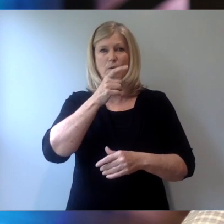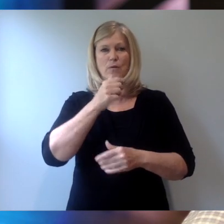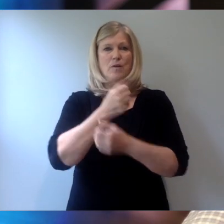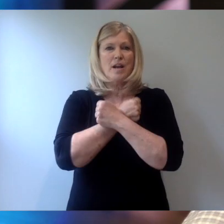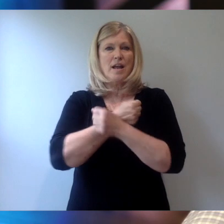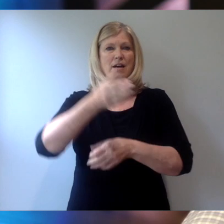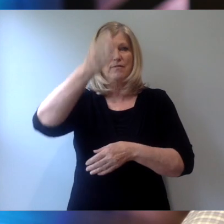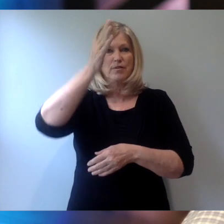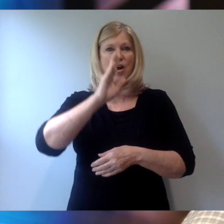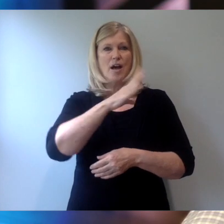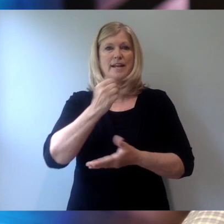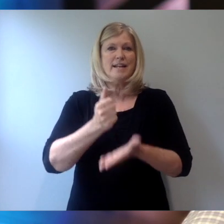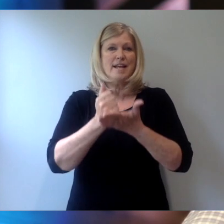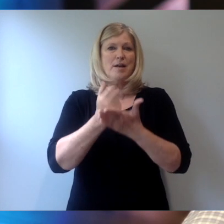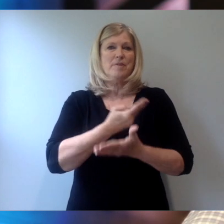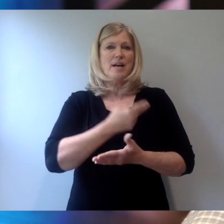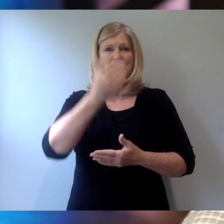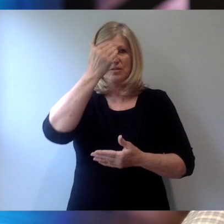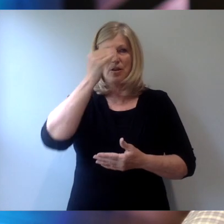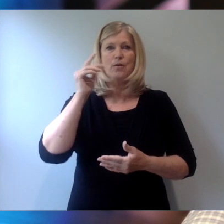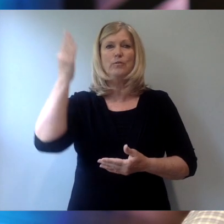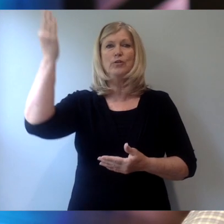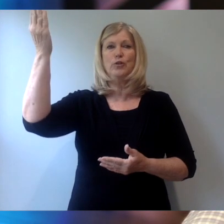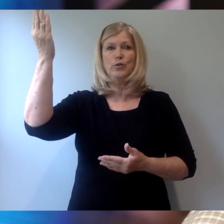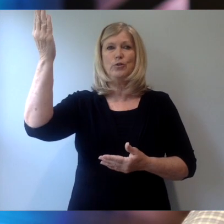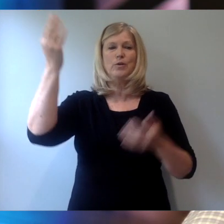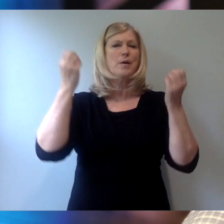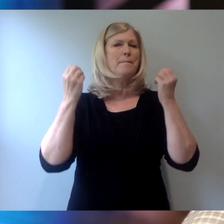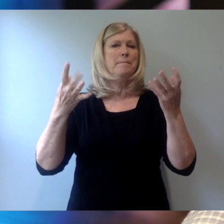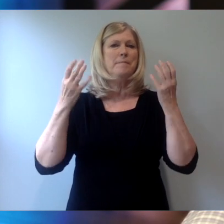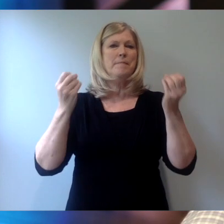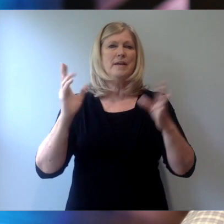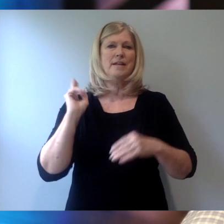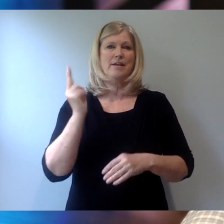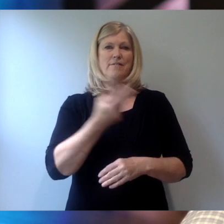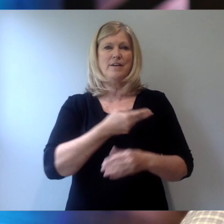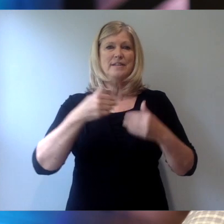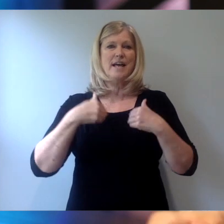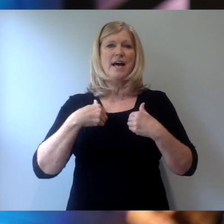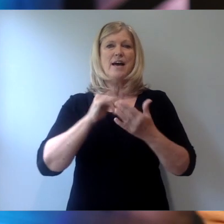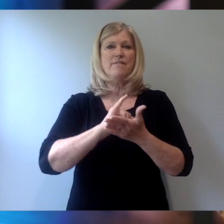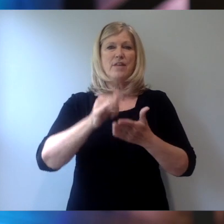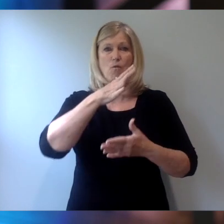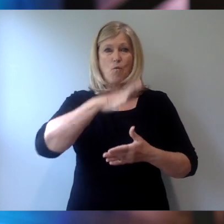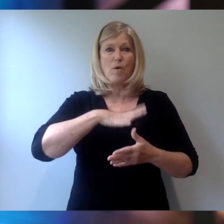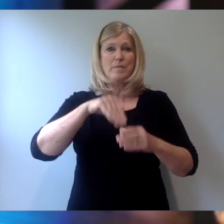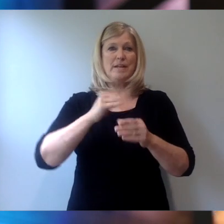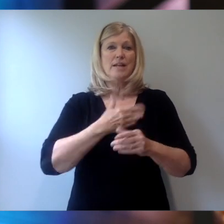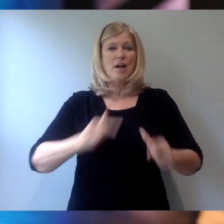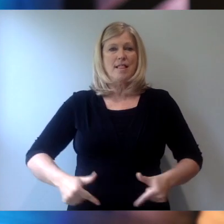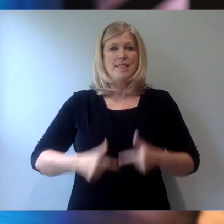know you. So many of us have those women in our life, and we